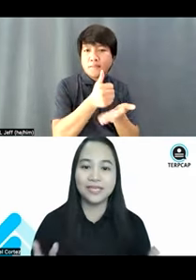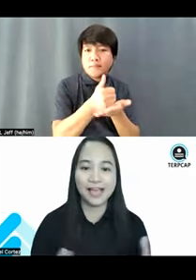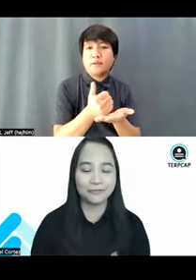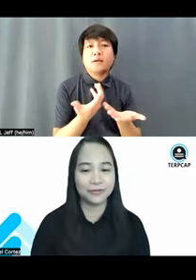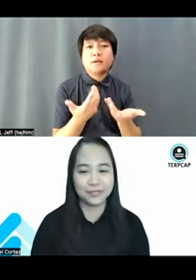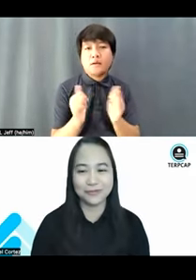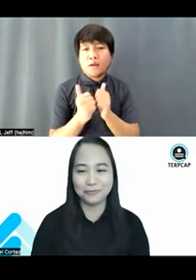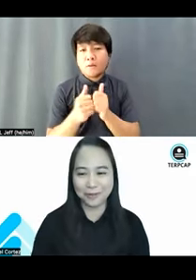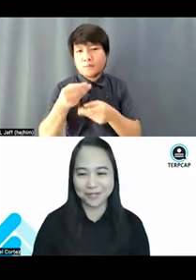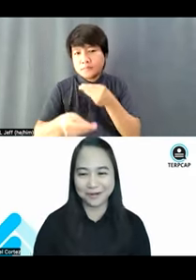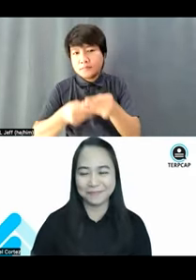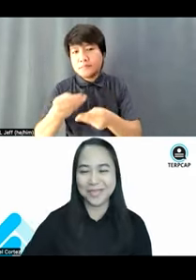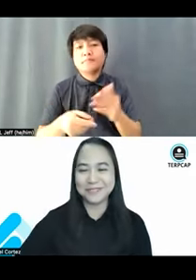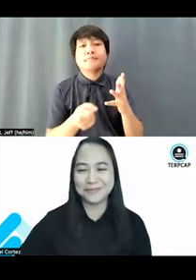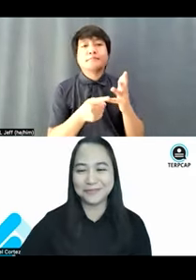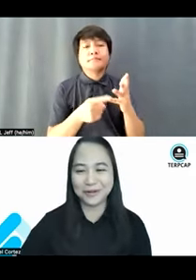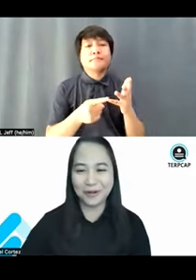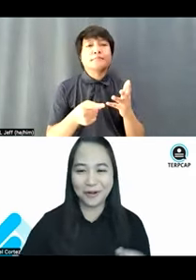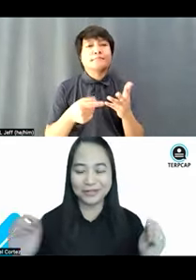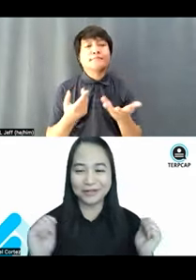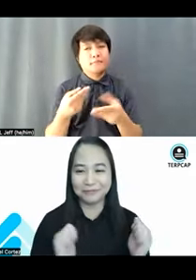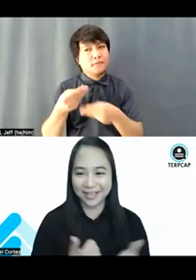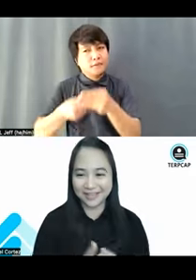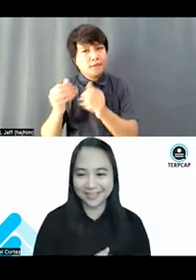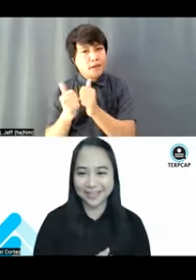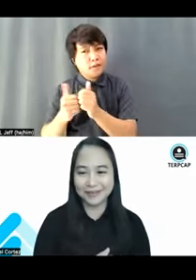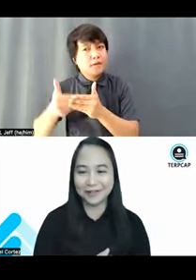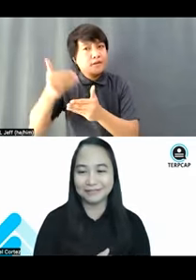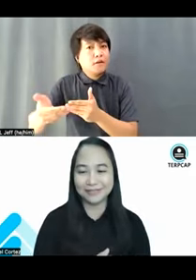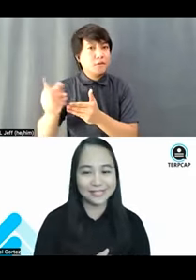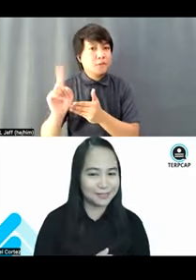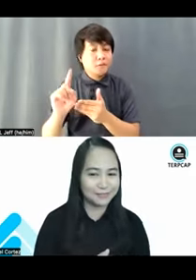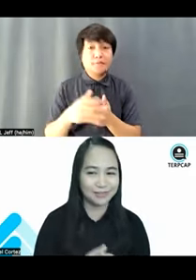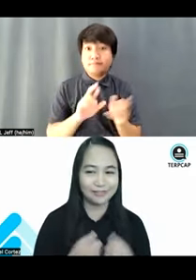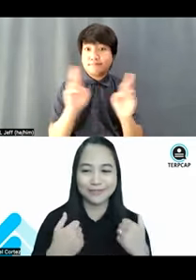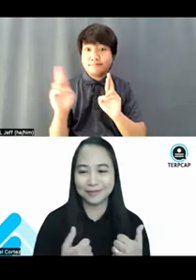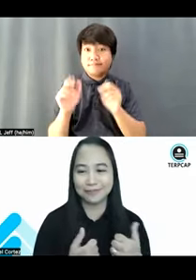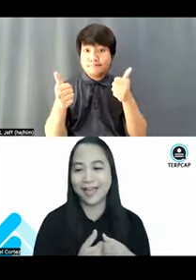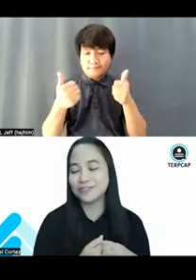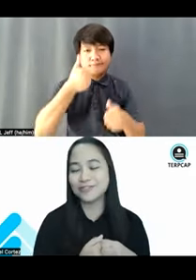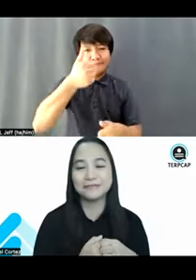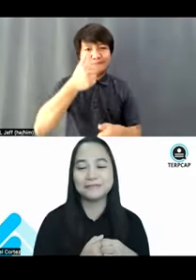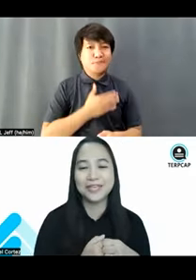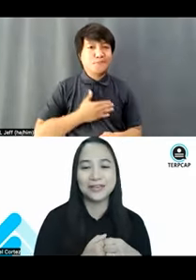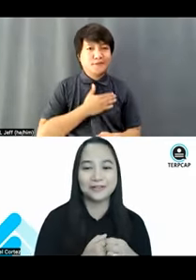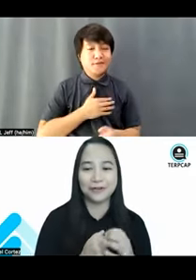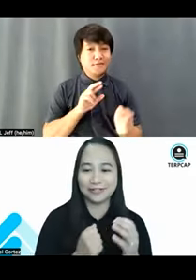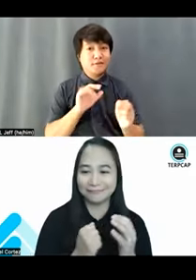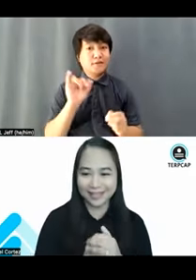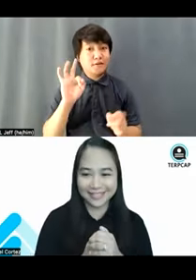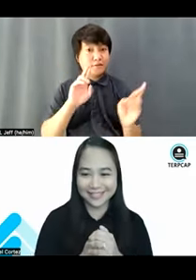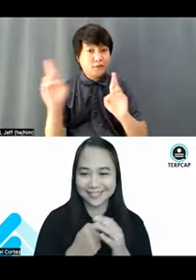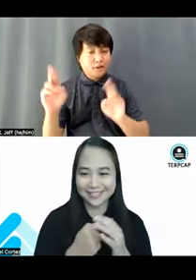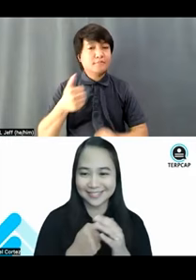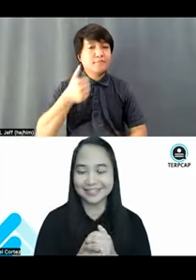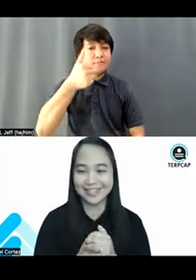would be after this webinar. So if you are all ready, can you all please give me a thumbs up reaction, if you're all